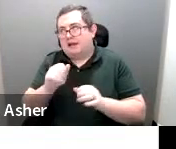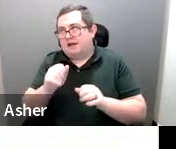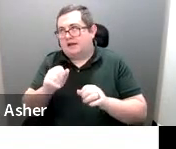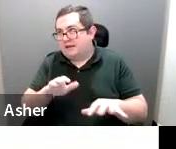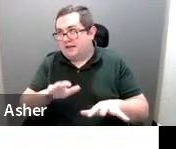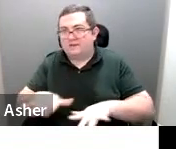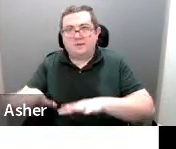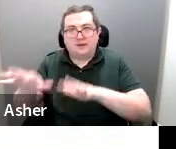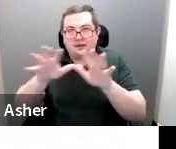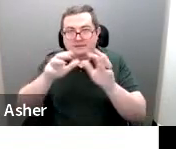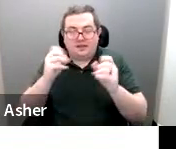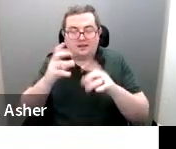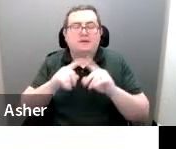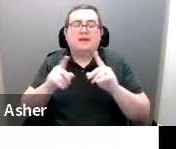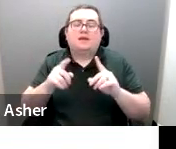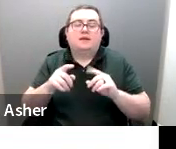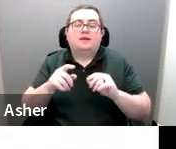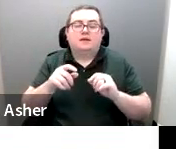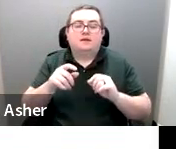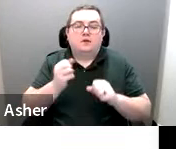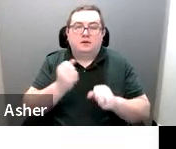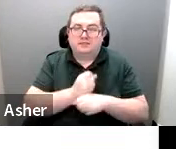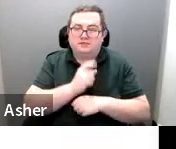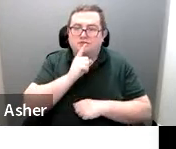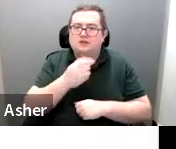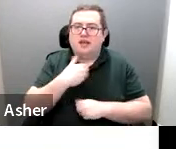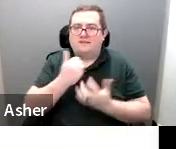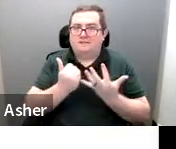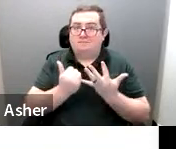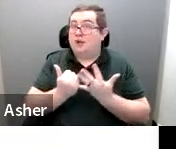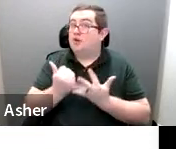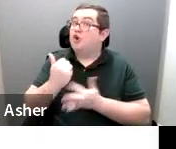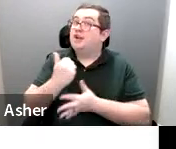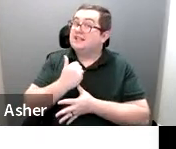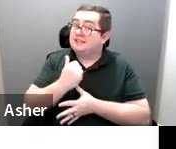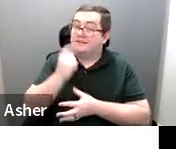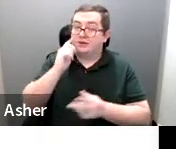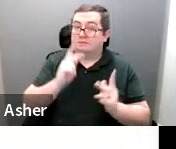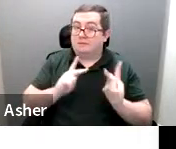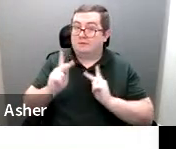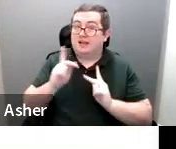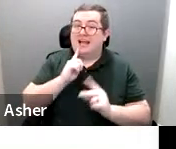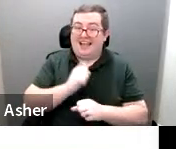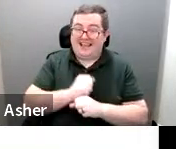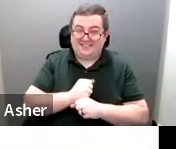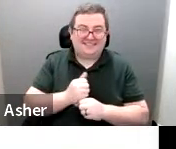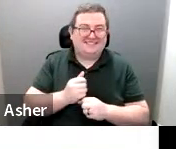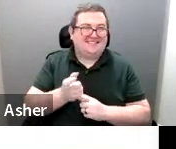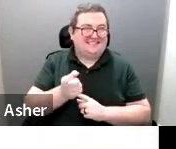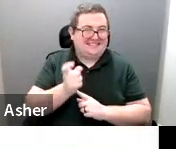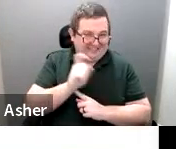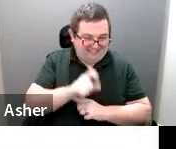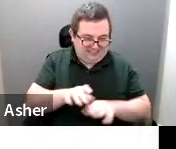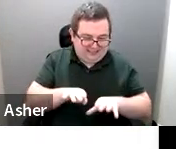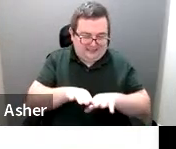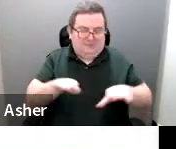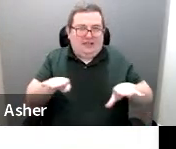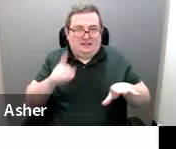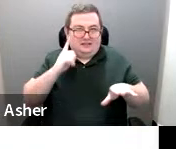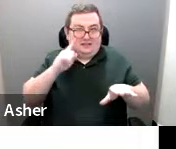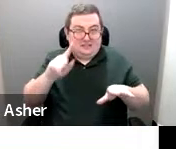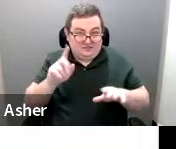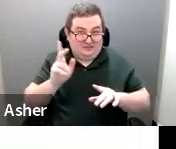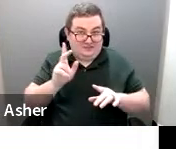We want to make sure that there's a priority for people with that need the extra space for their vehicle.